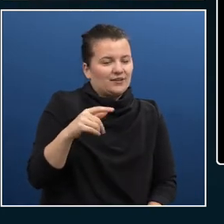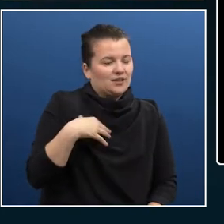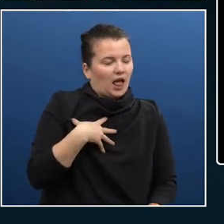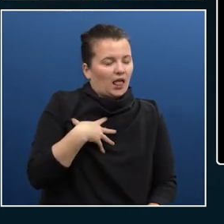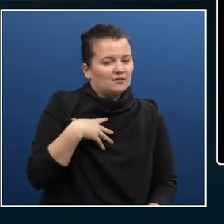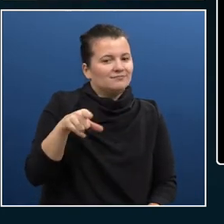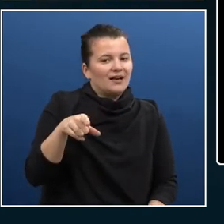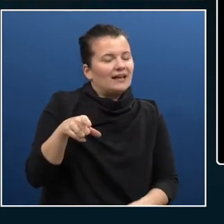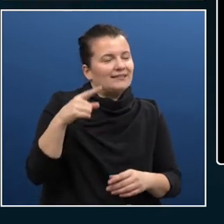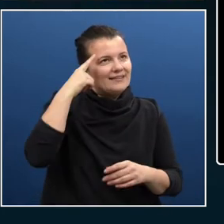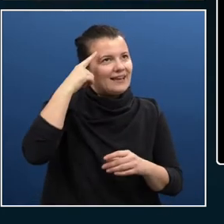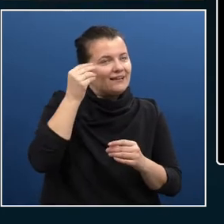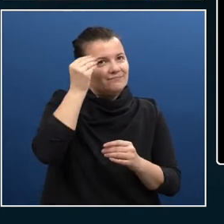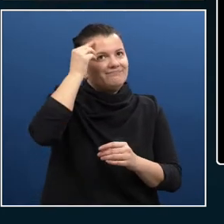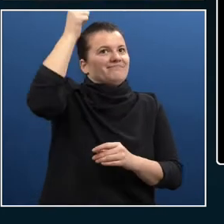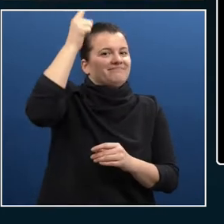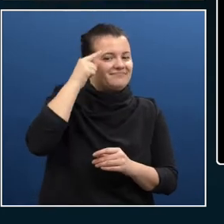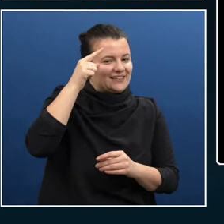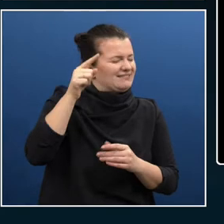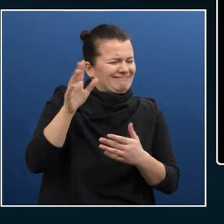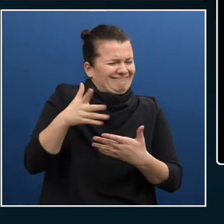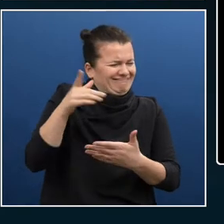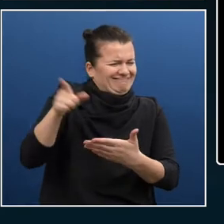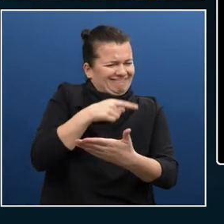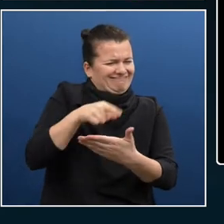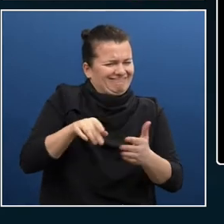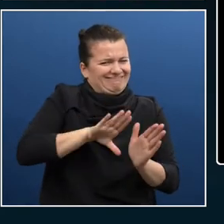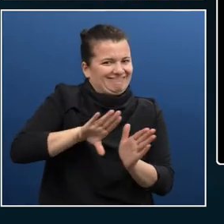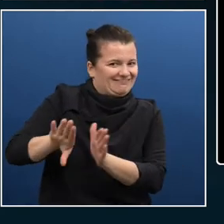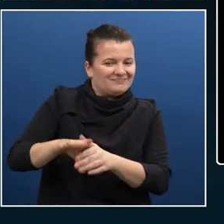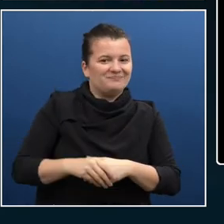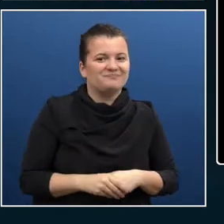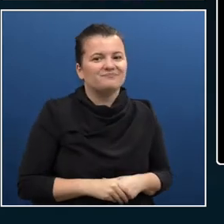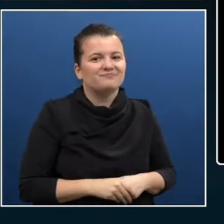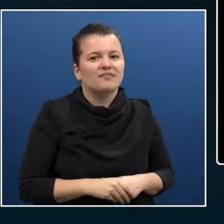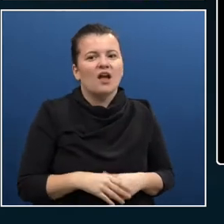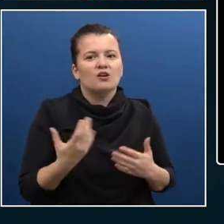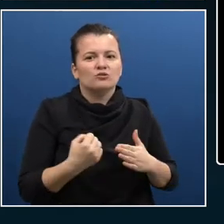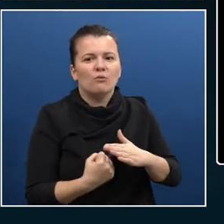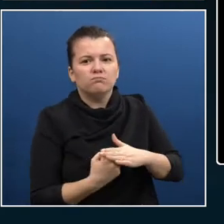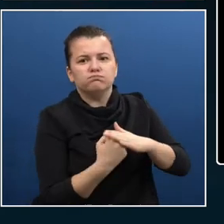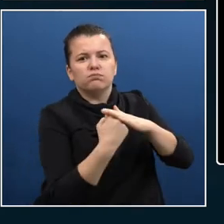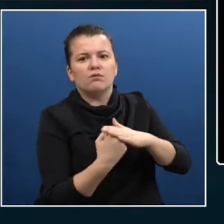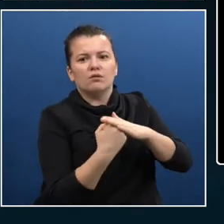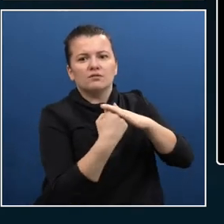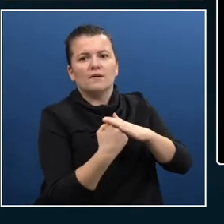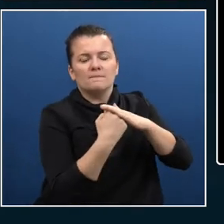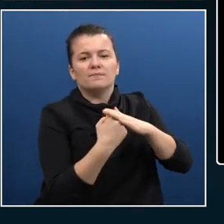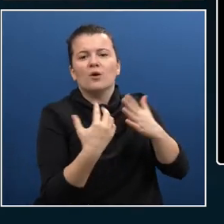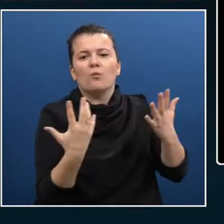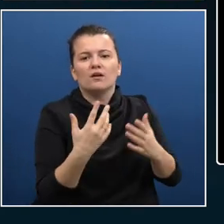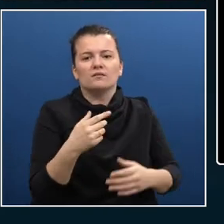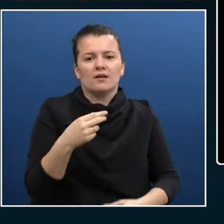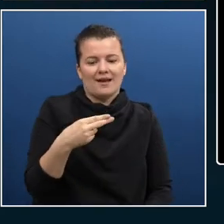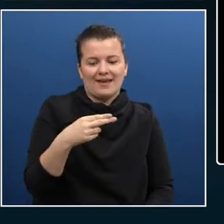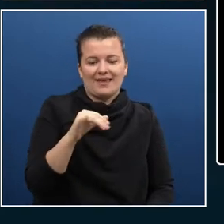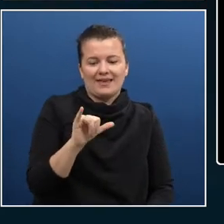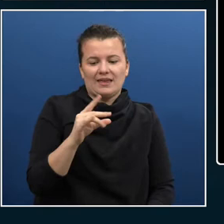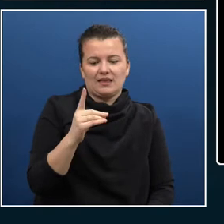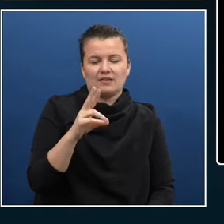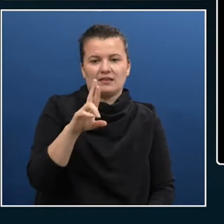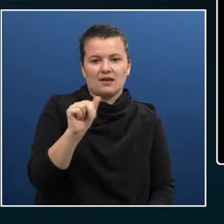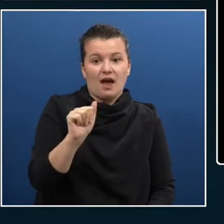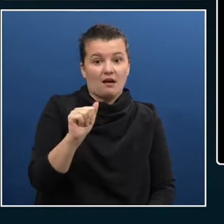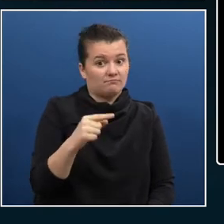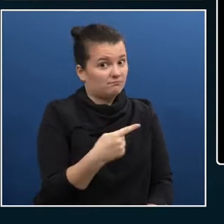the problem with bolt on is that you really you you wake in the hydra and the hydra is a mythical creature that when you